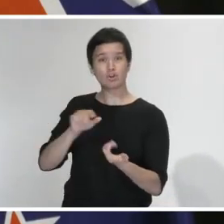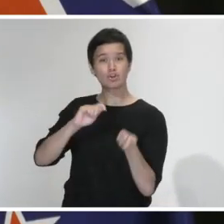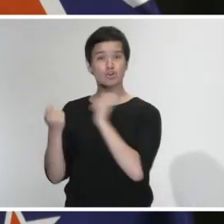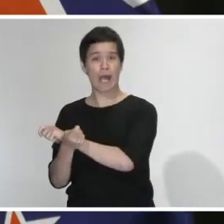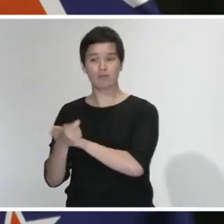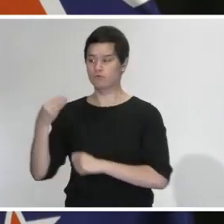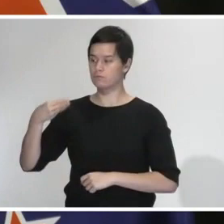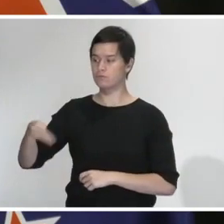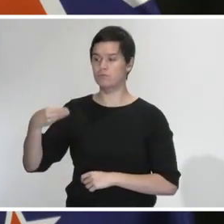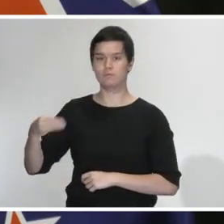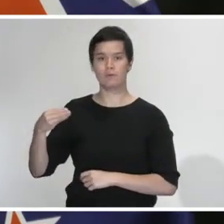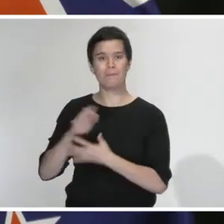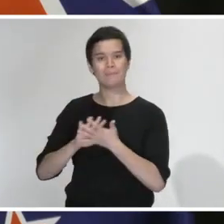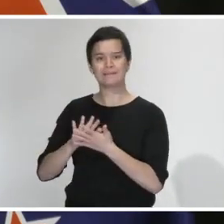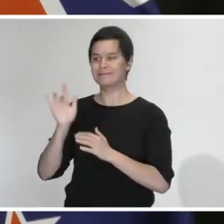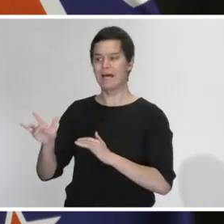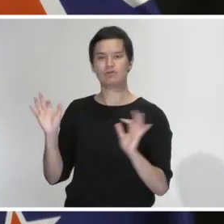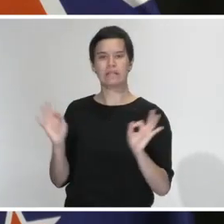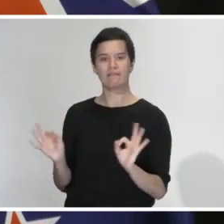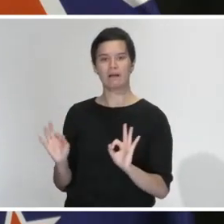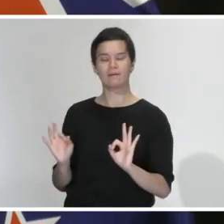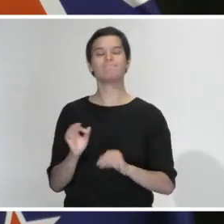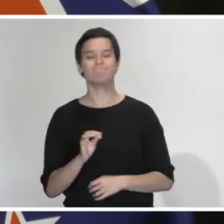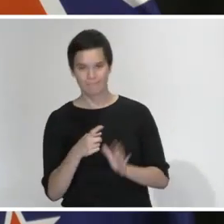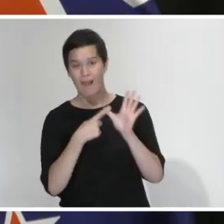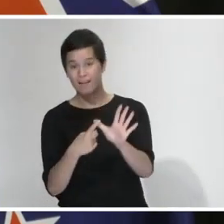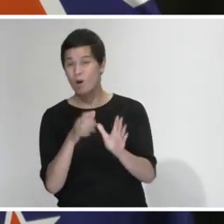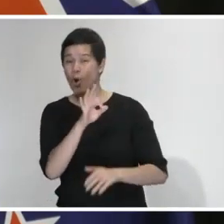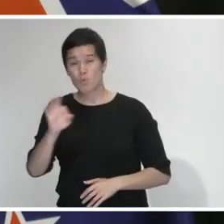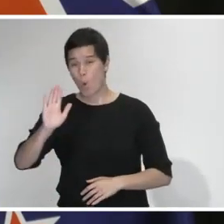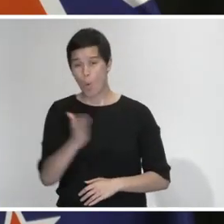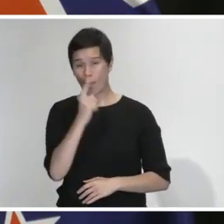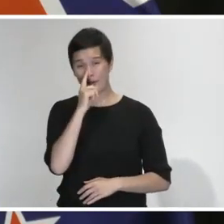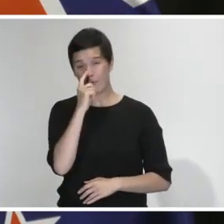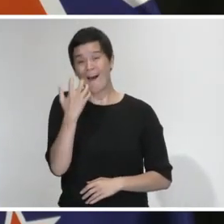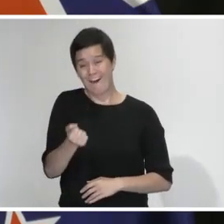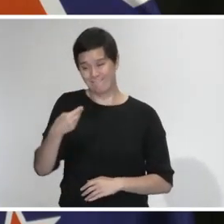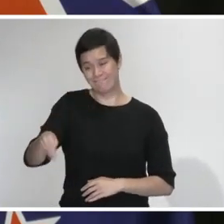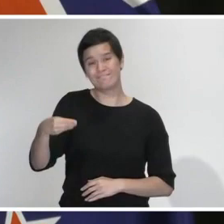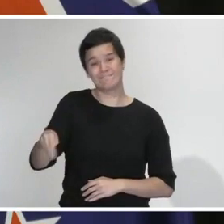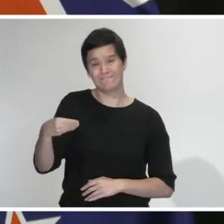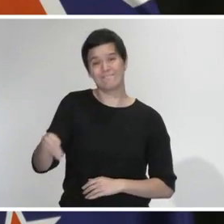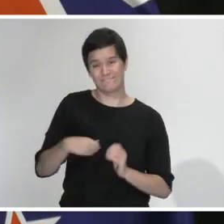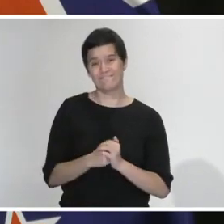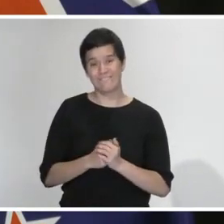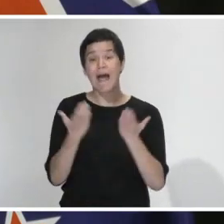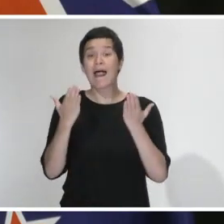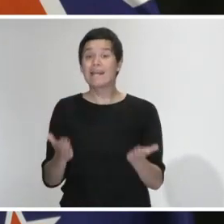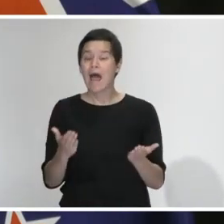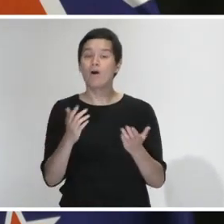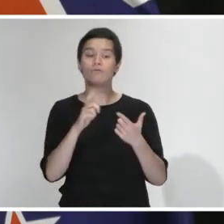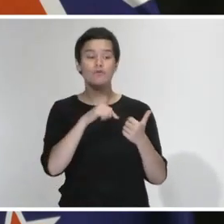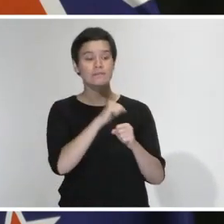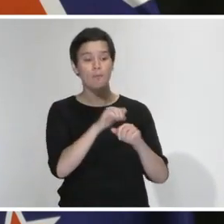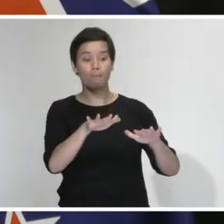mind. We have thought about that, though. It's one of the reasons, obviously, in public transport now, people aren't having to have that interaction with the drivers for that very